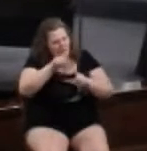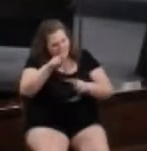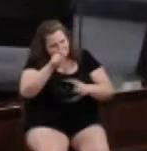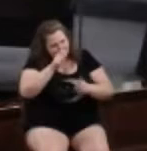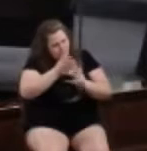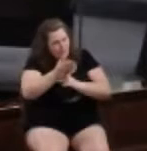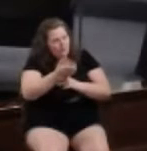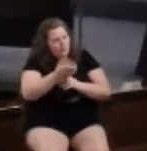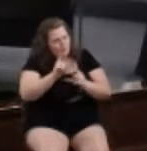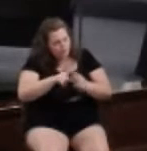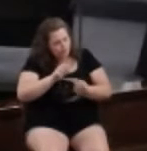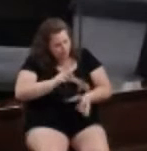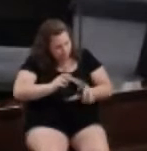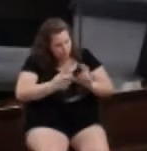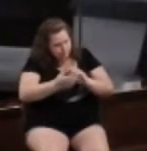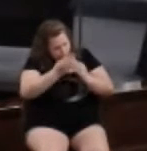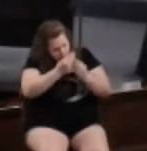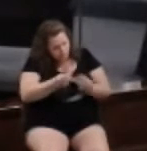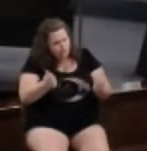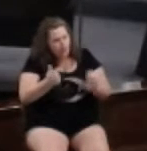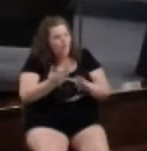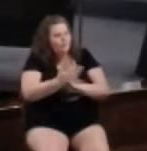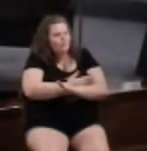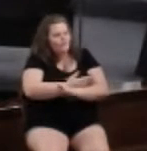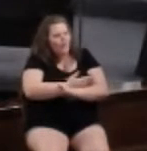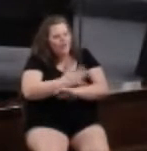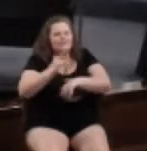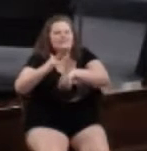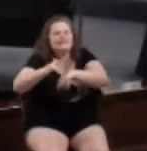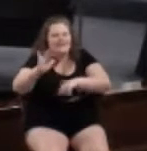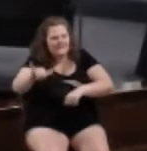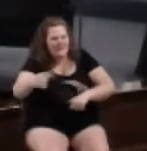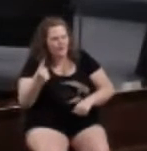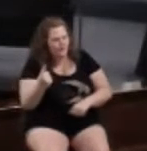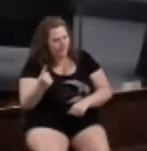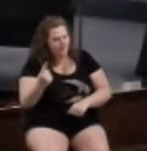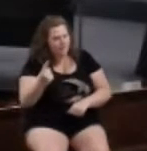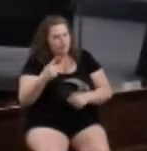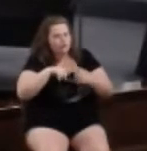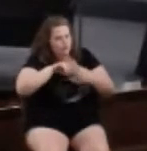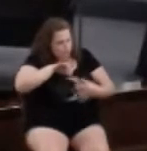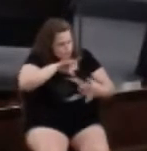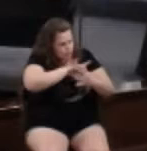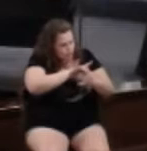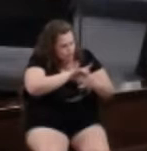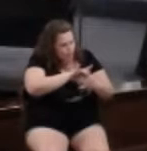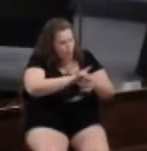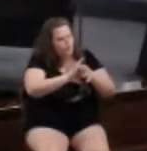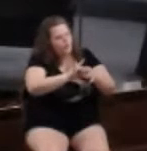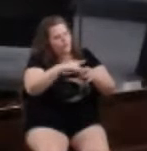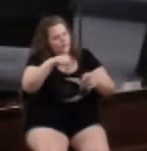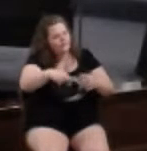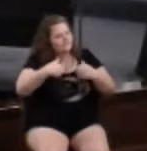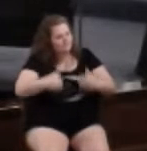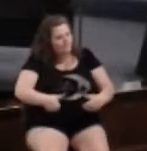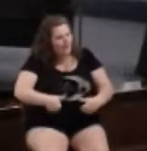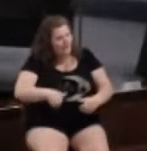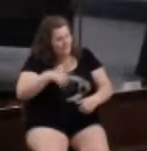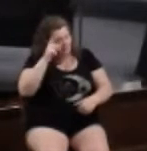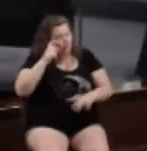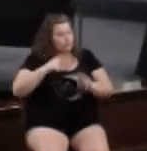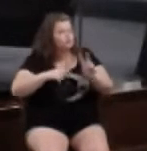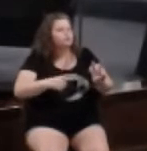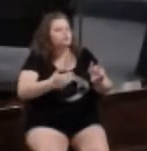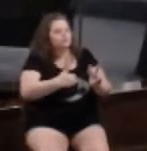lot of chances for reconciliation before we get there to restore the unity of this body just because two